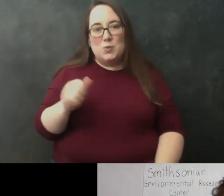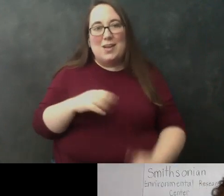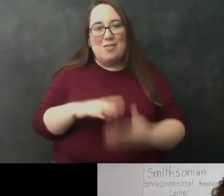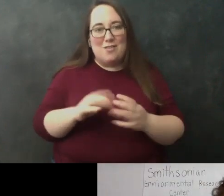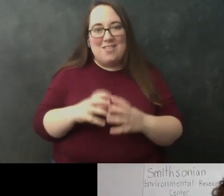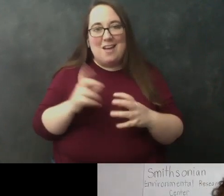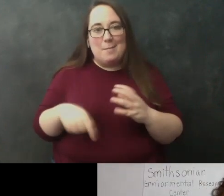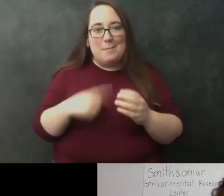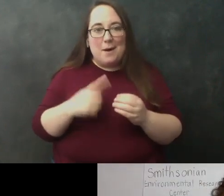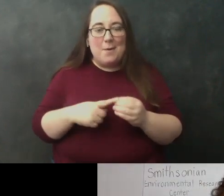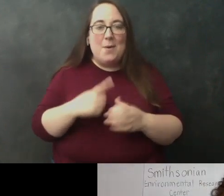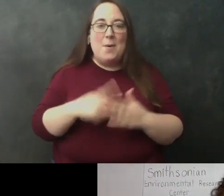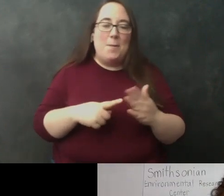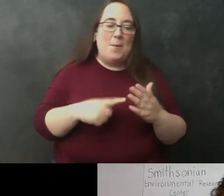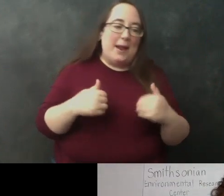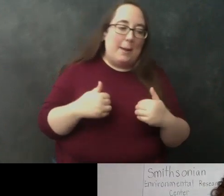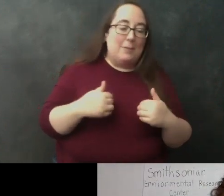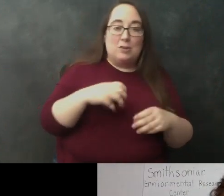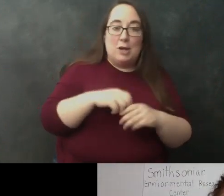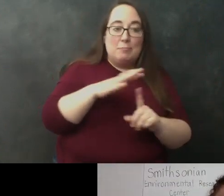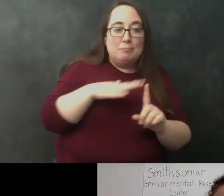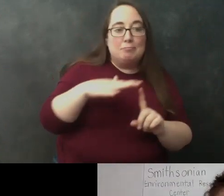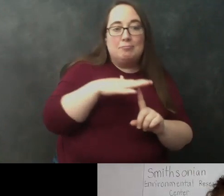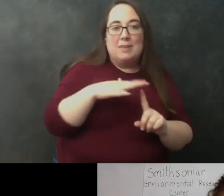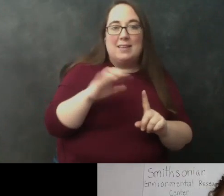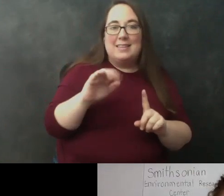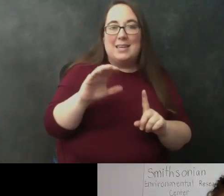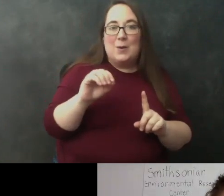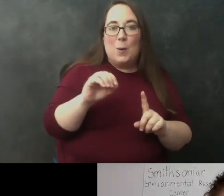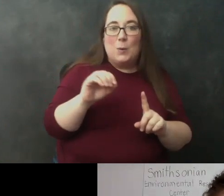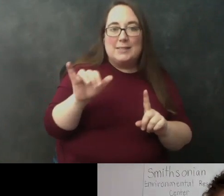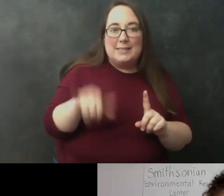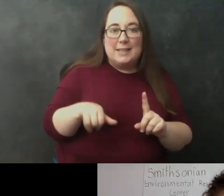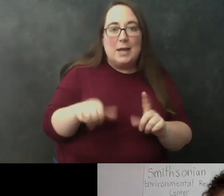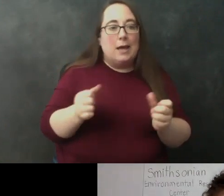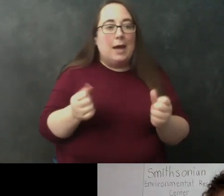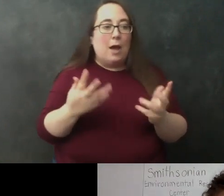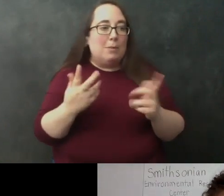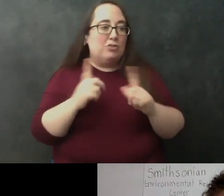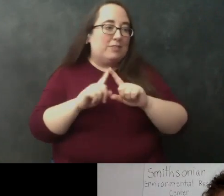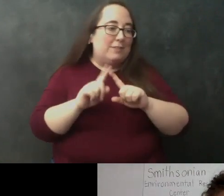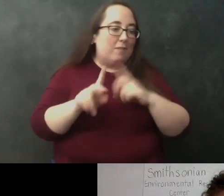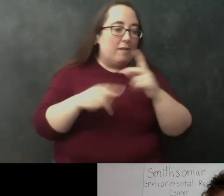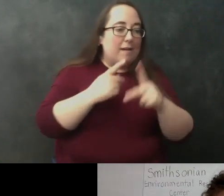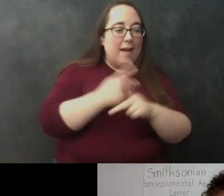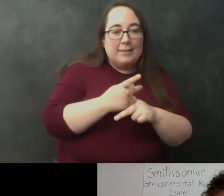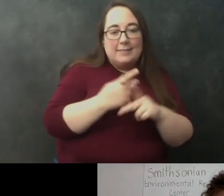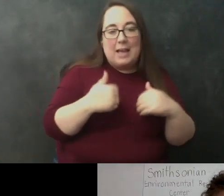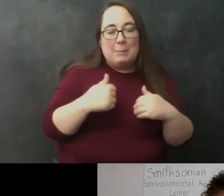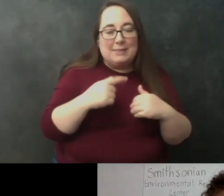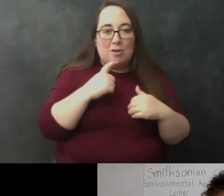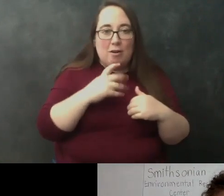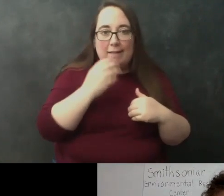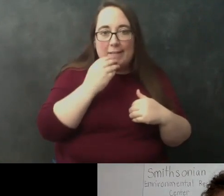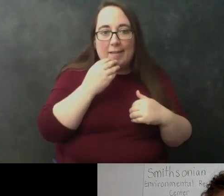about like what animals are in the ecosystem with them how much of each different kind of animal they're eating how